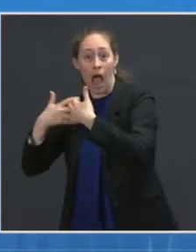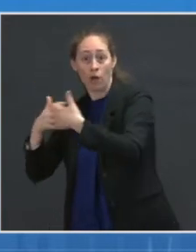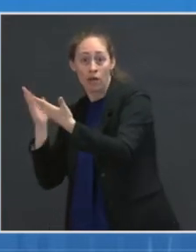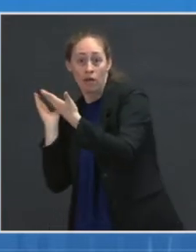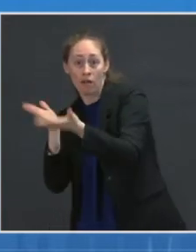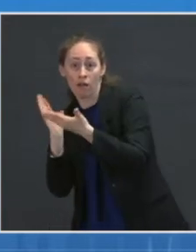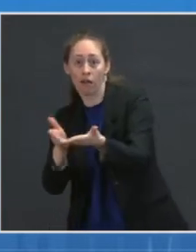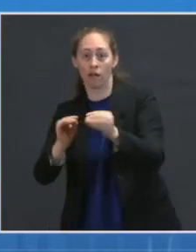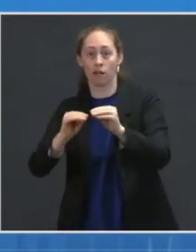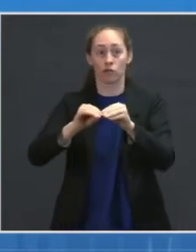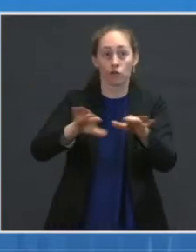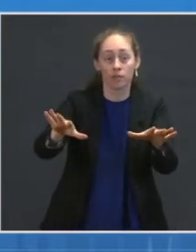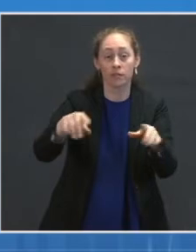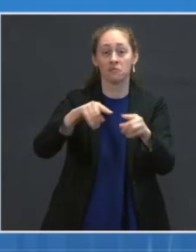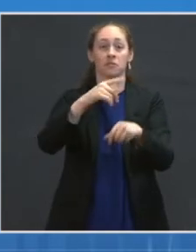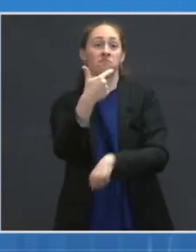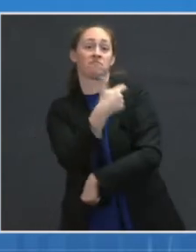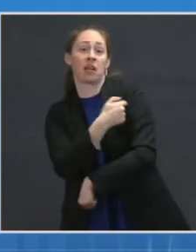coming weeks.